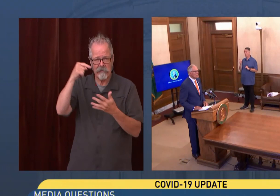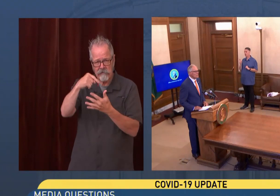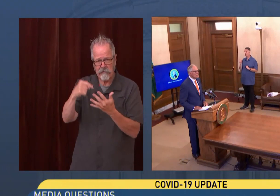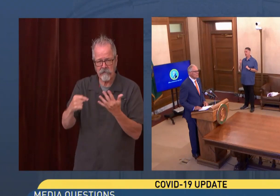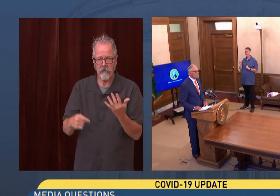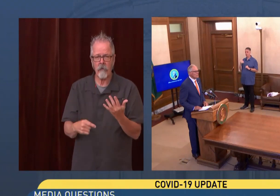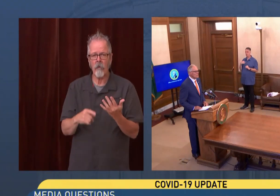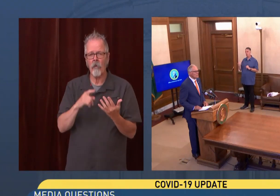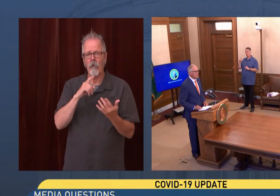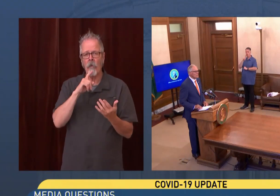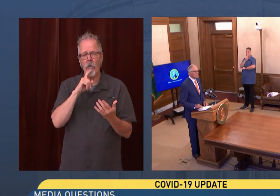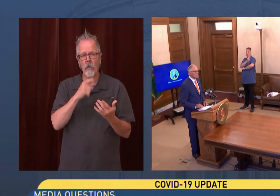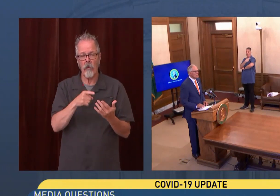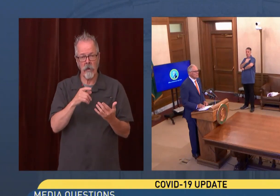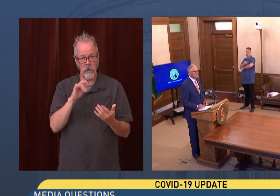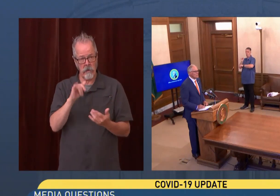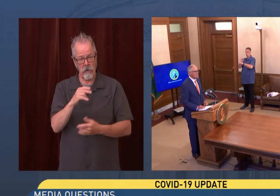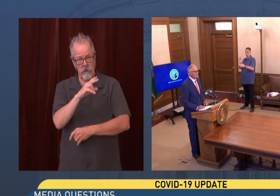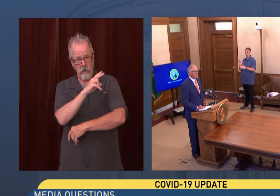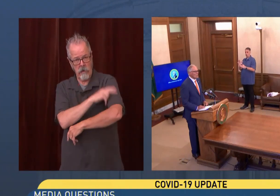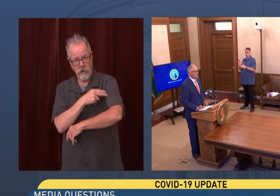hospital workers to be vaccinated?